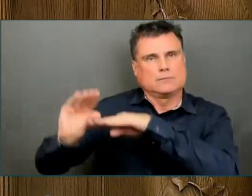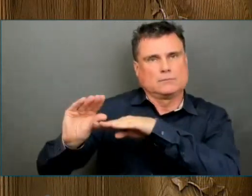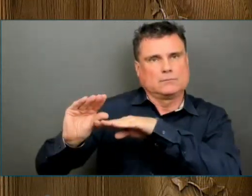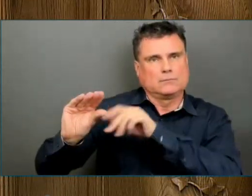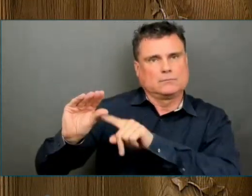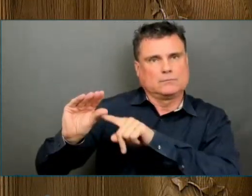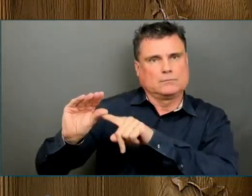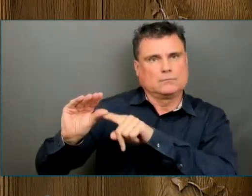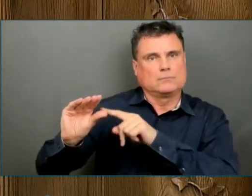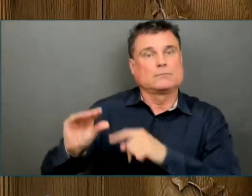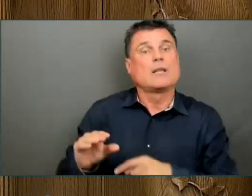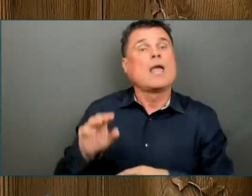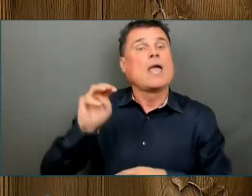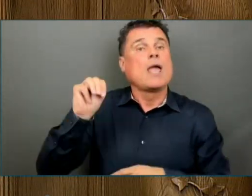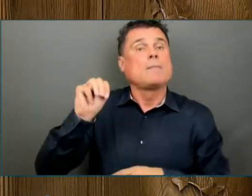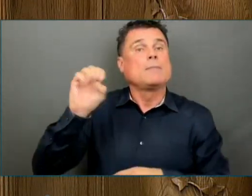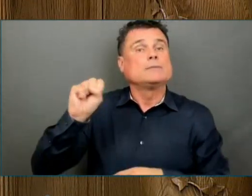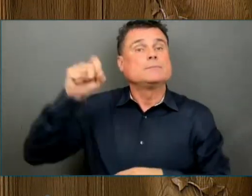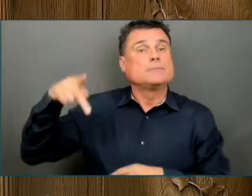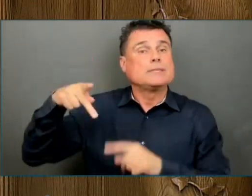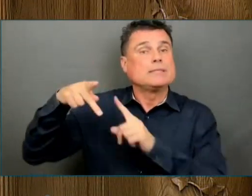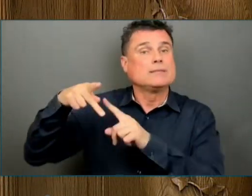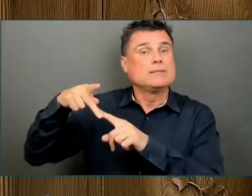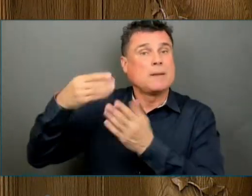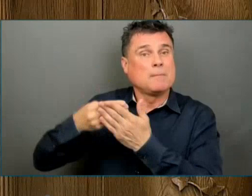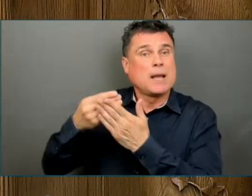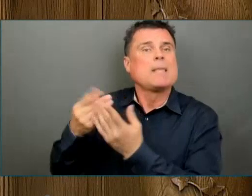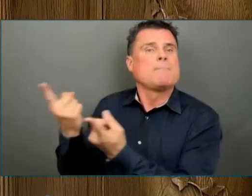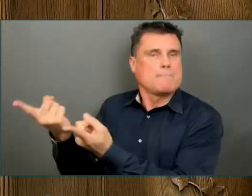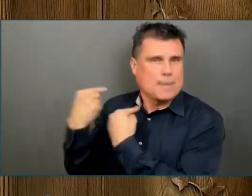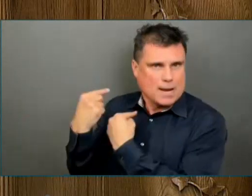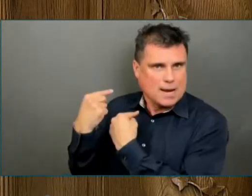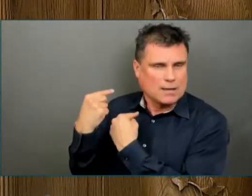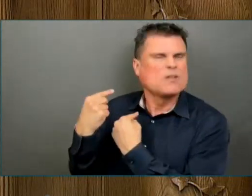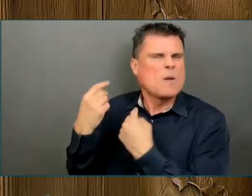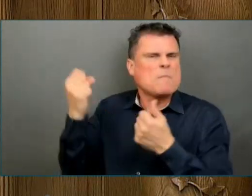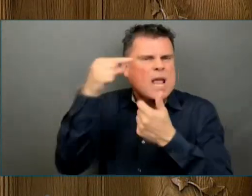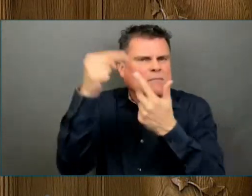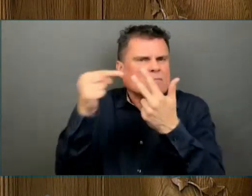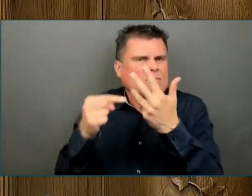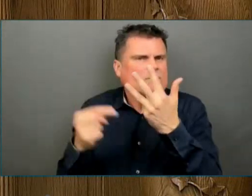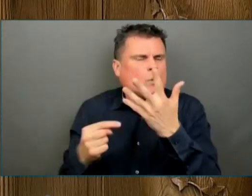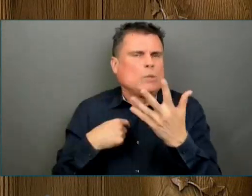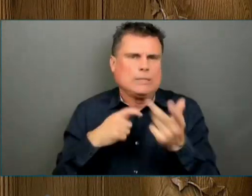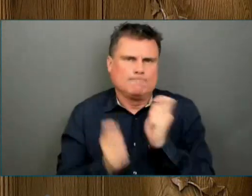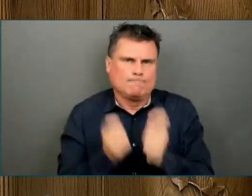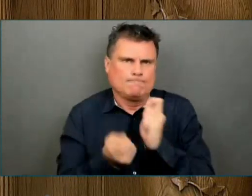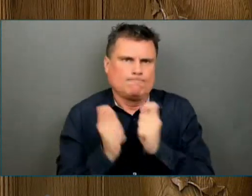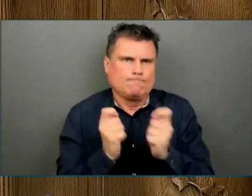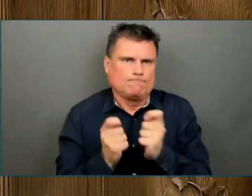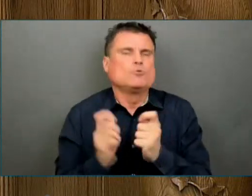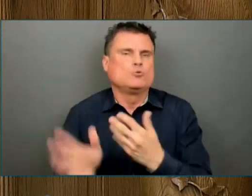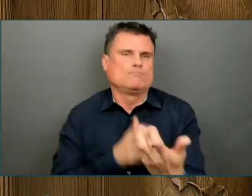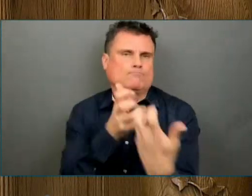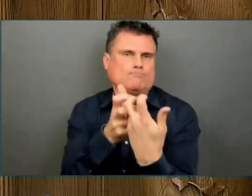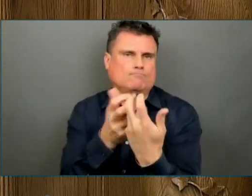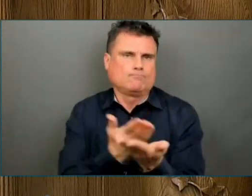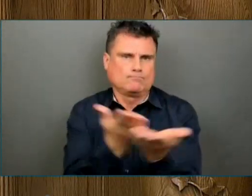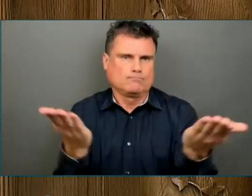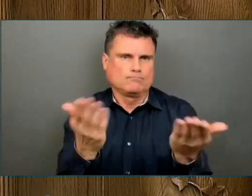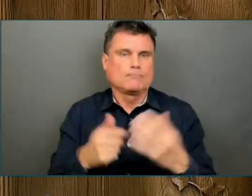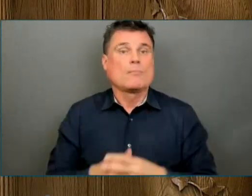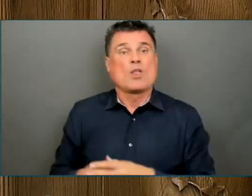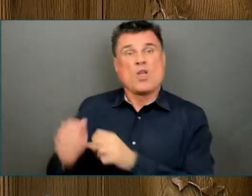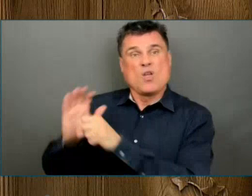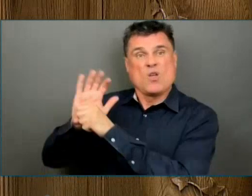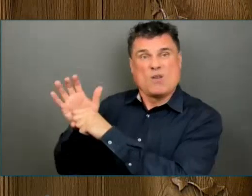and machinery. It has not always been easy. Things have changed quickly through the pandemic. Your government's response